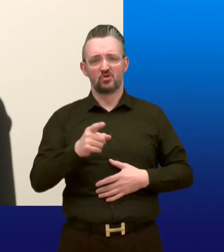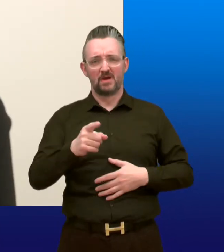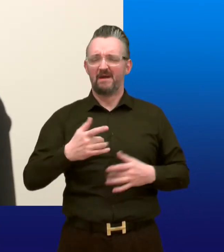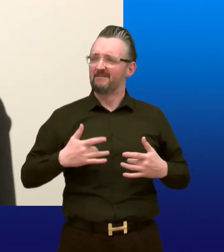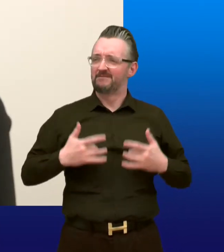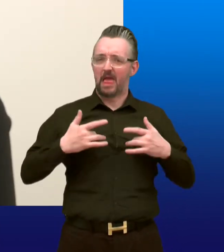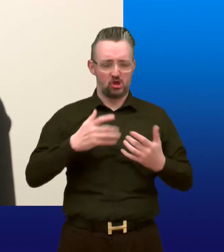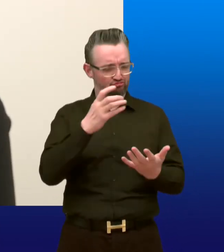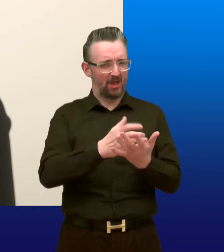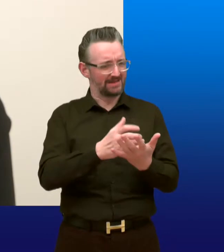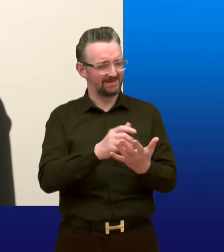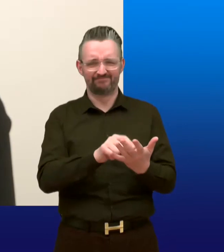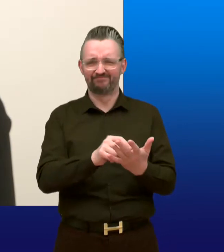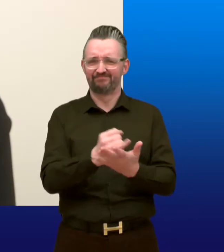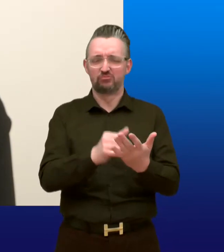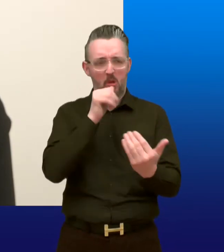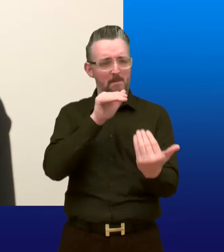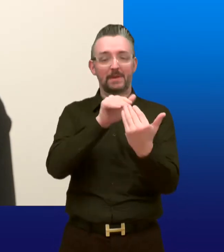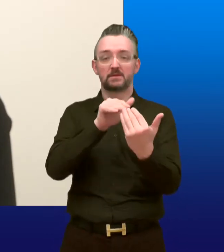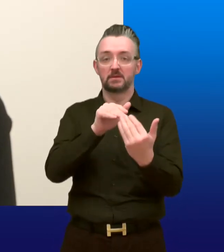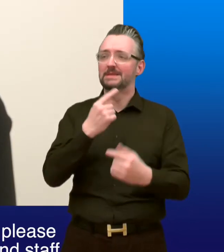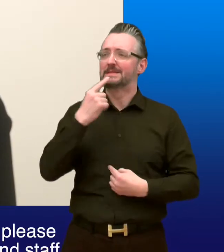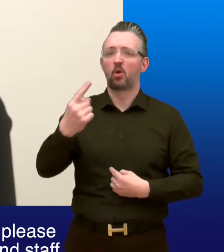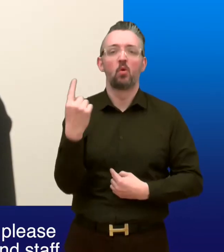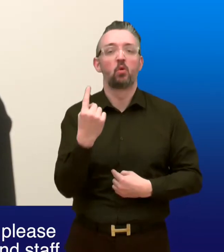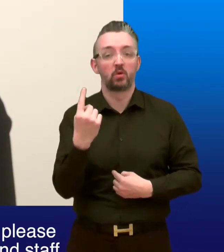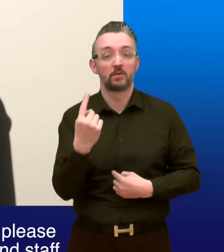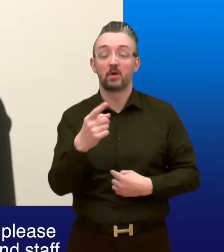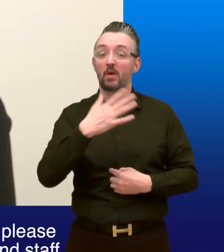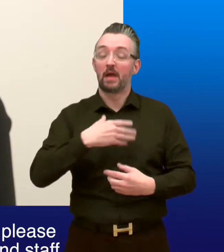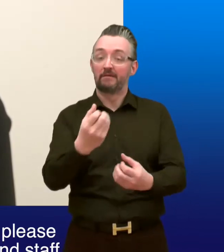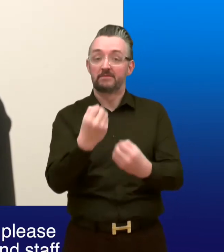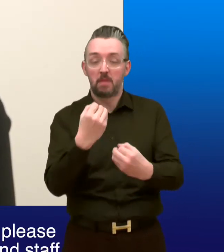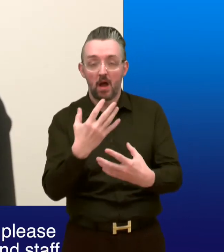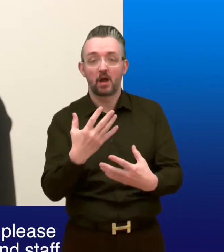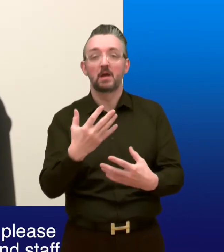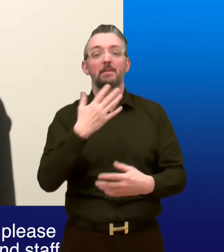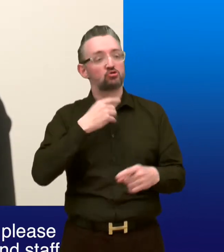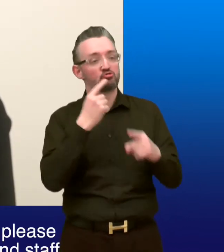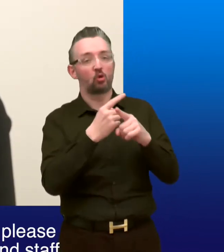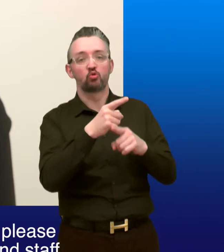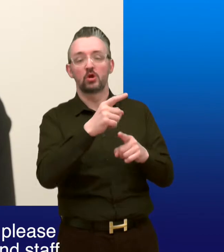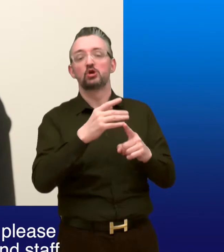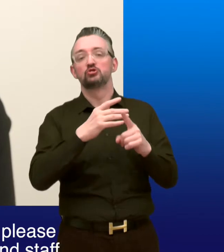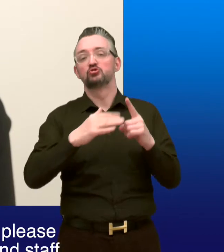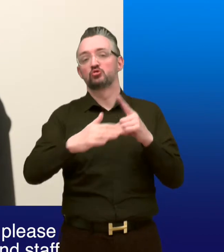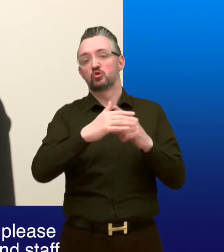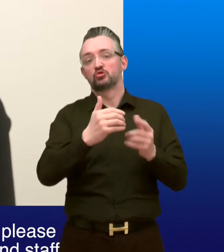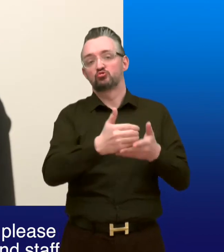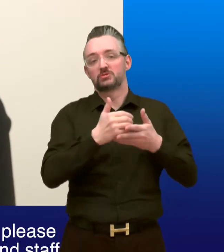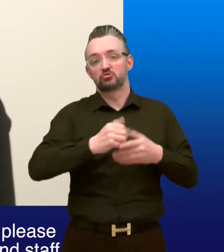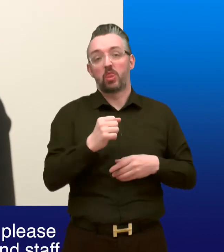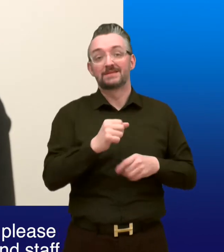you tell if you do not think our charter is being met? For feedback, suggestions and complaints, please speak to a member of Social